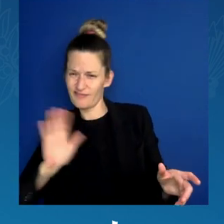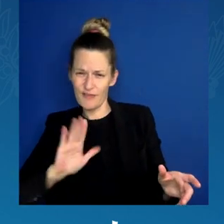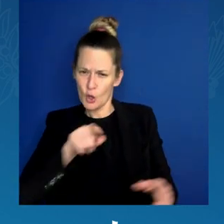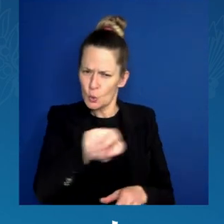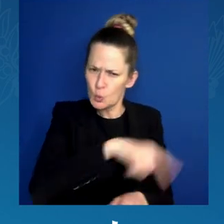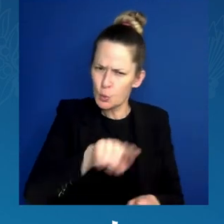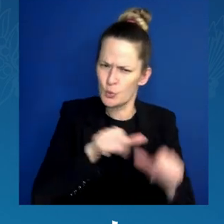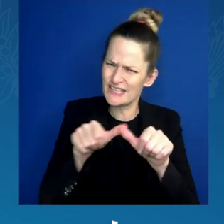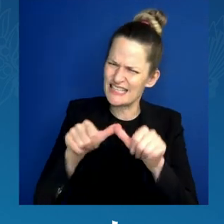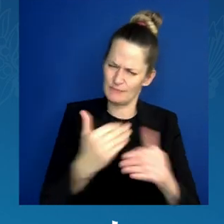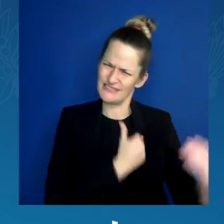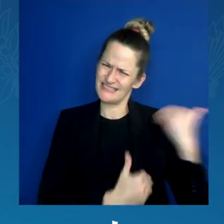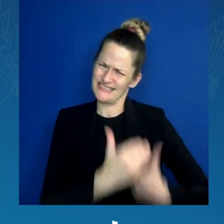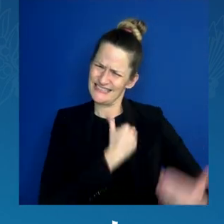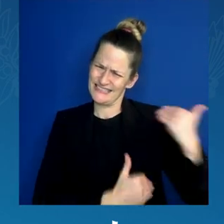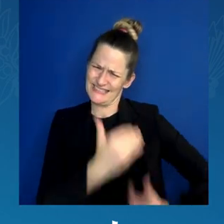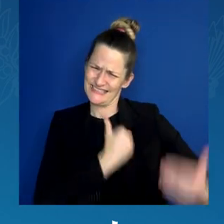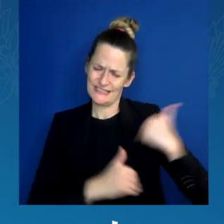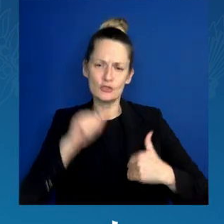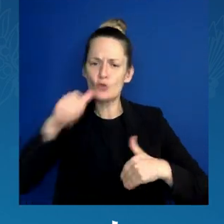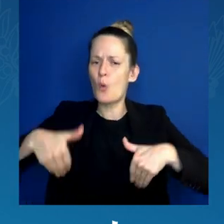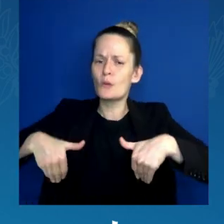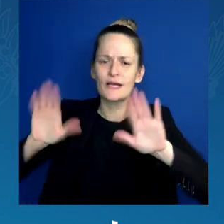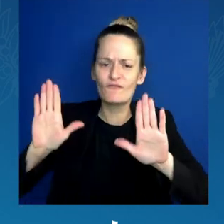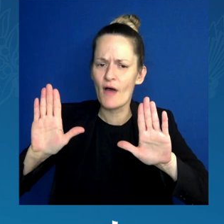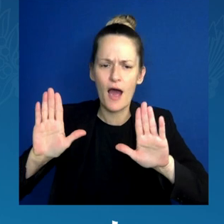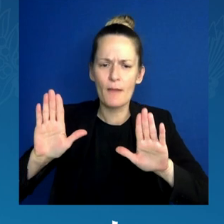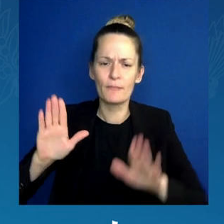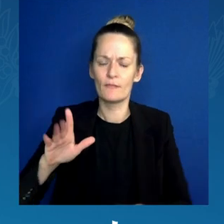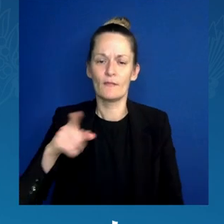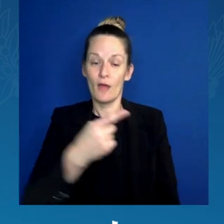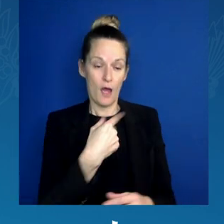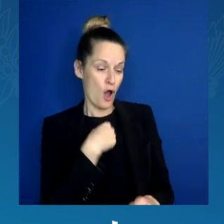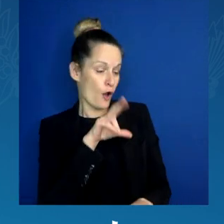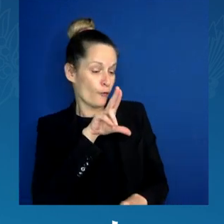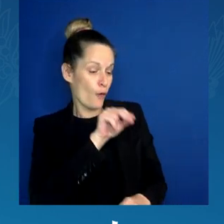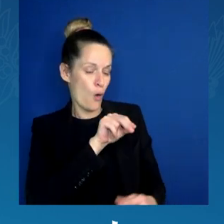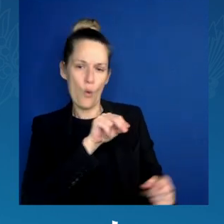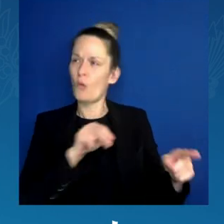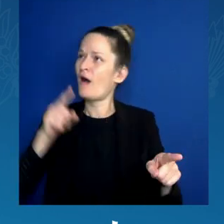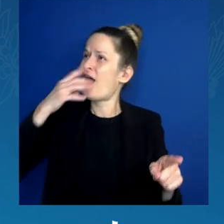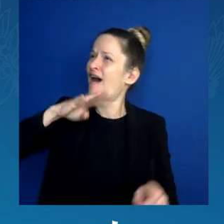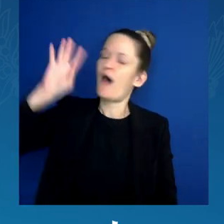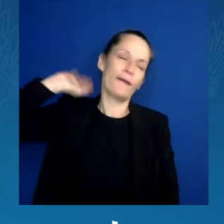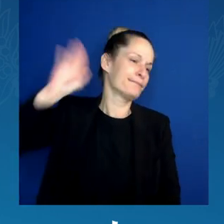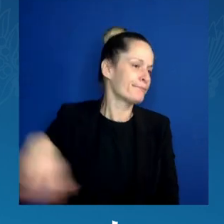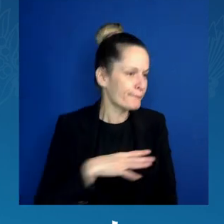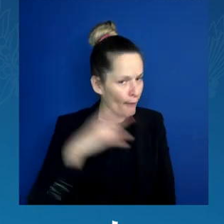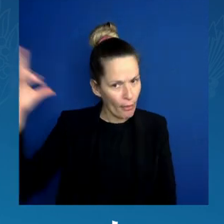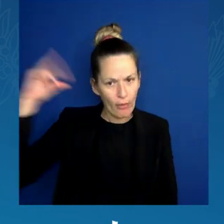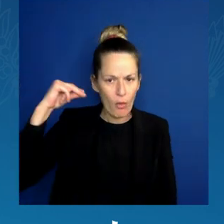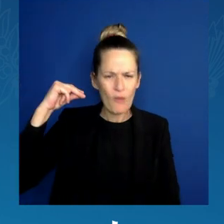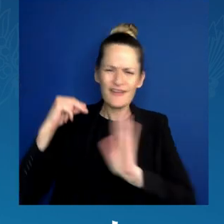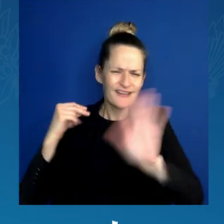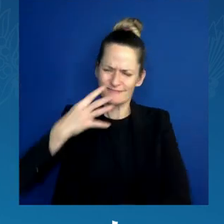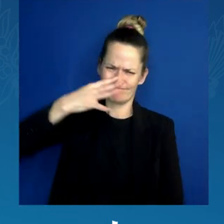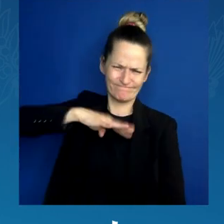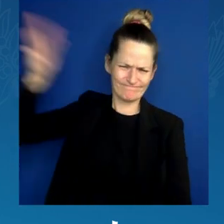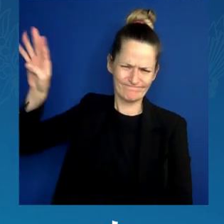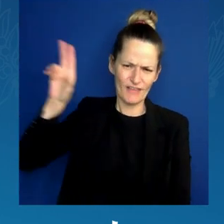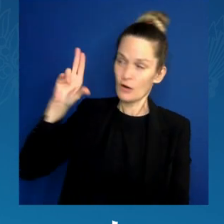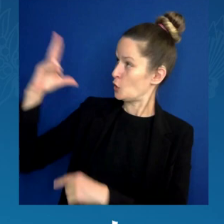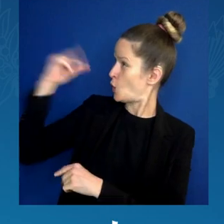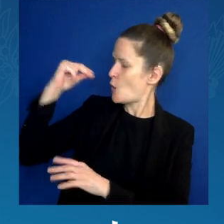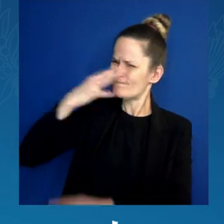no, it can't be done. Because we can address this issue and be smart, but we must be swift.